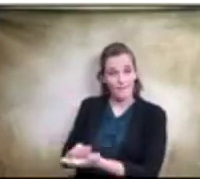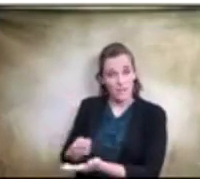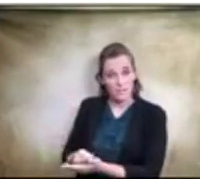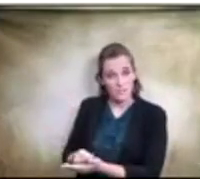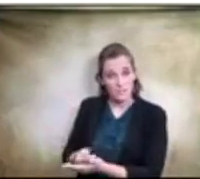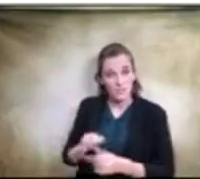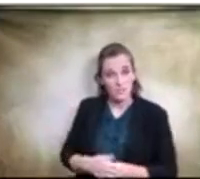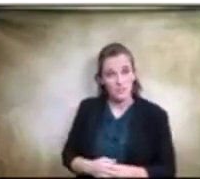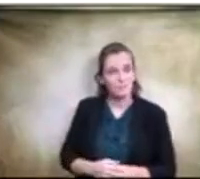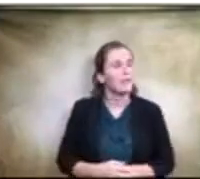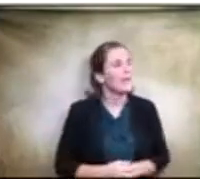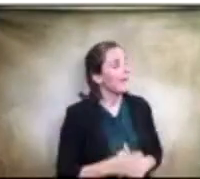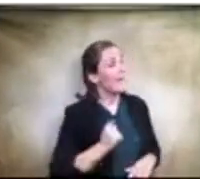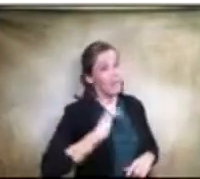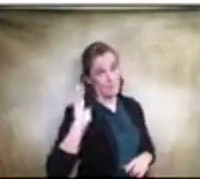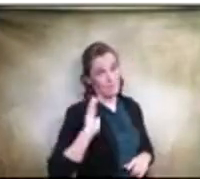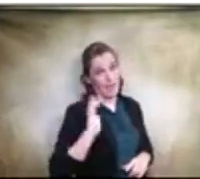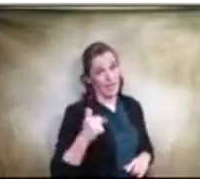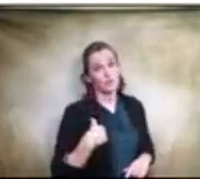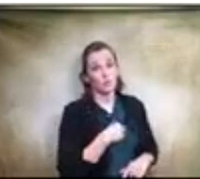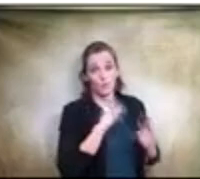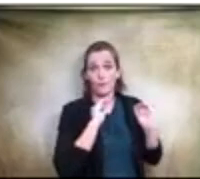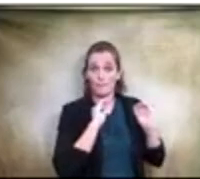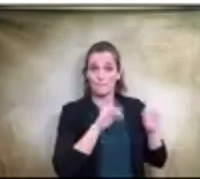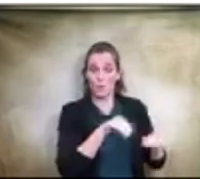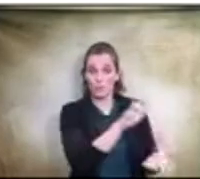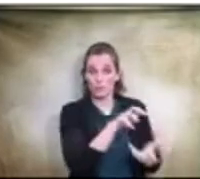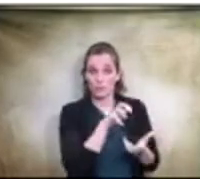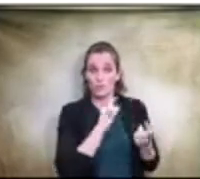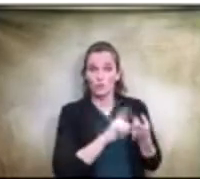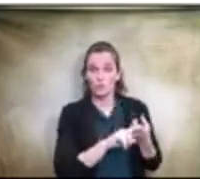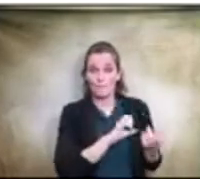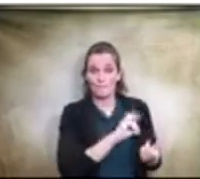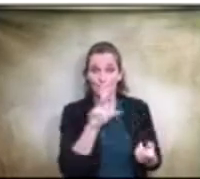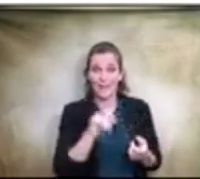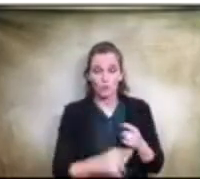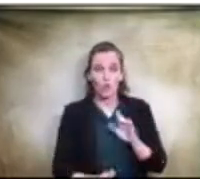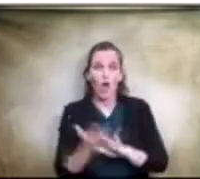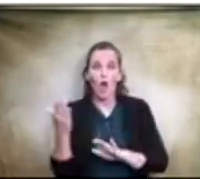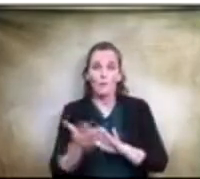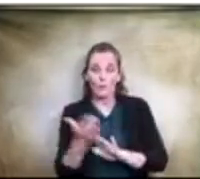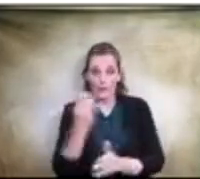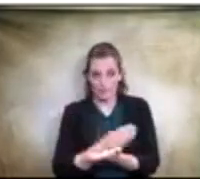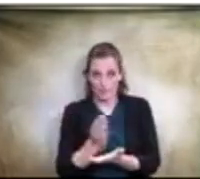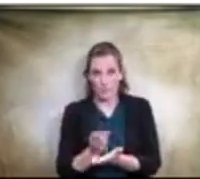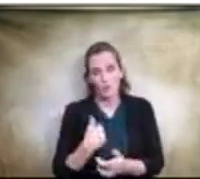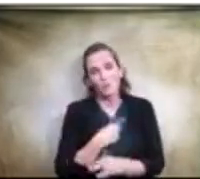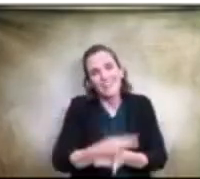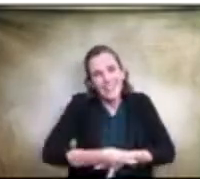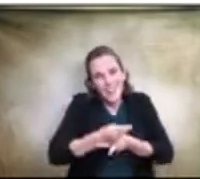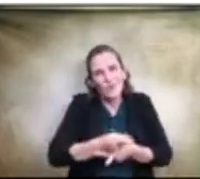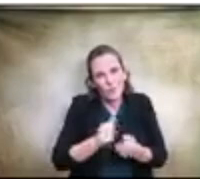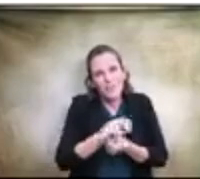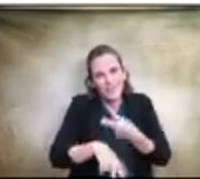have um put those back into the operating we are definitely careful uh with with the types of funds that